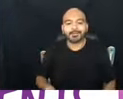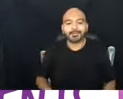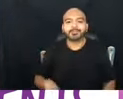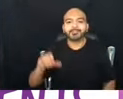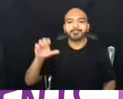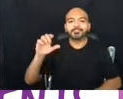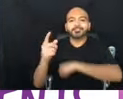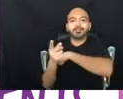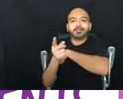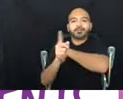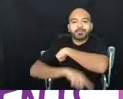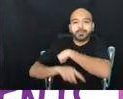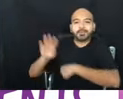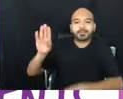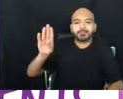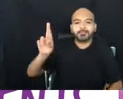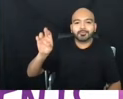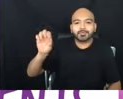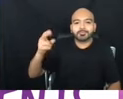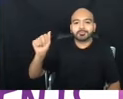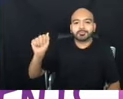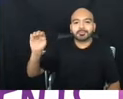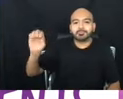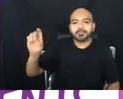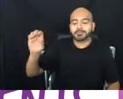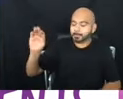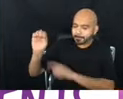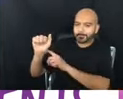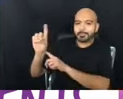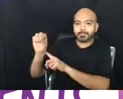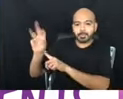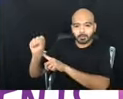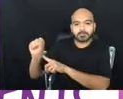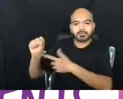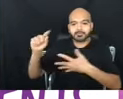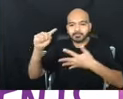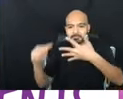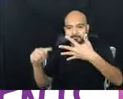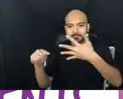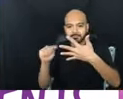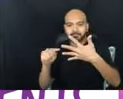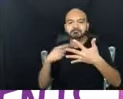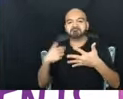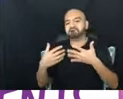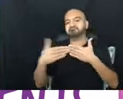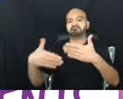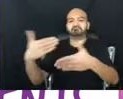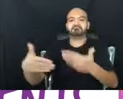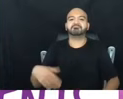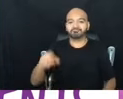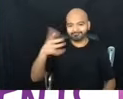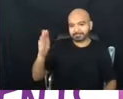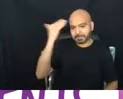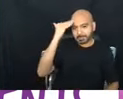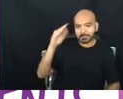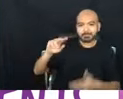Criminalizing Brescia Meadows. Some of you will know, um, what Brescia is